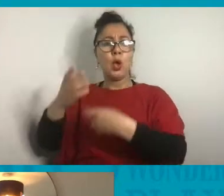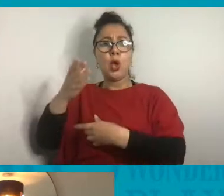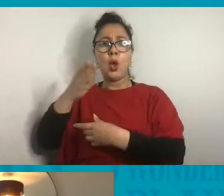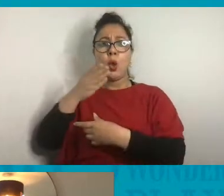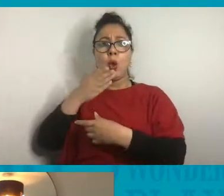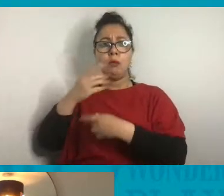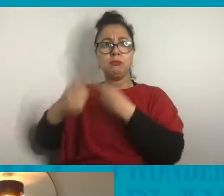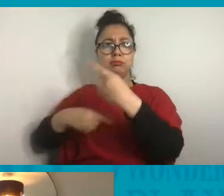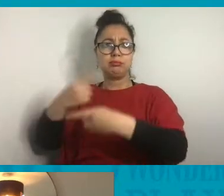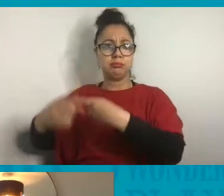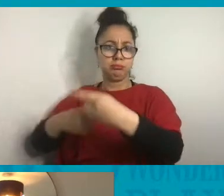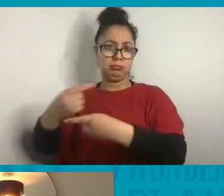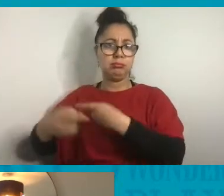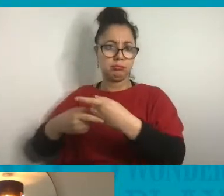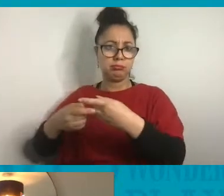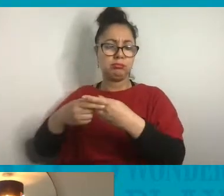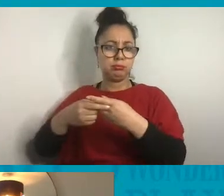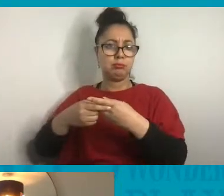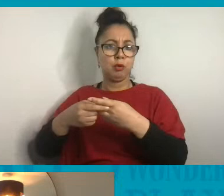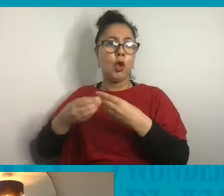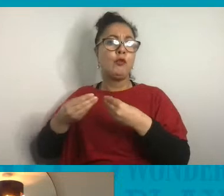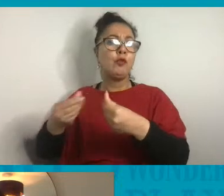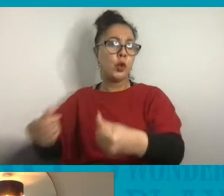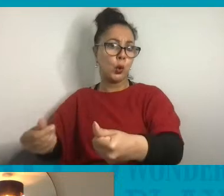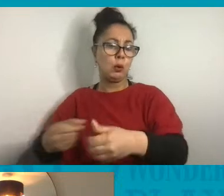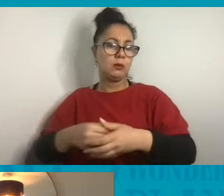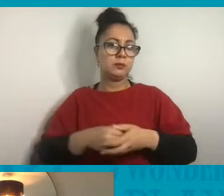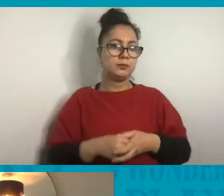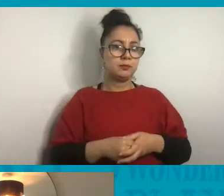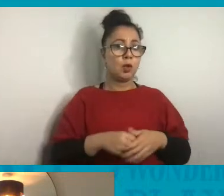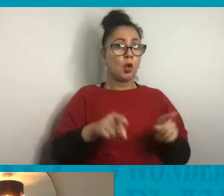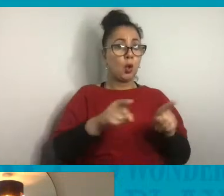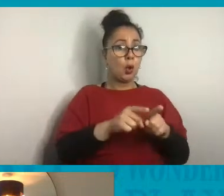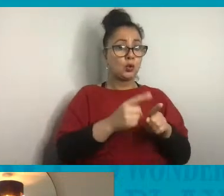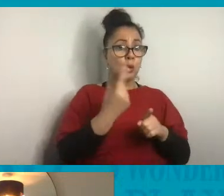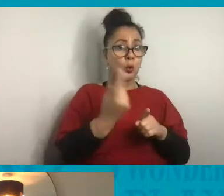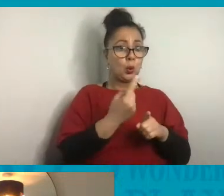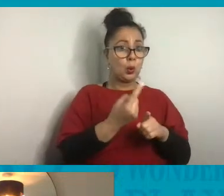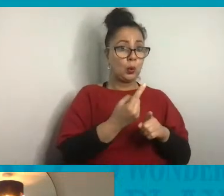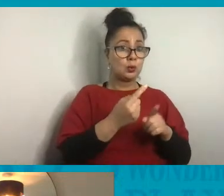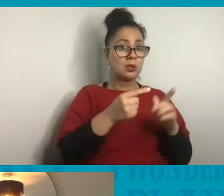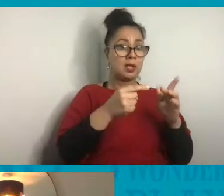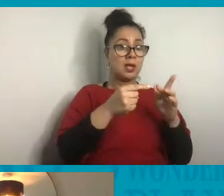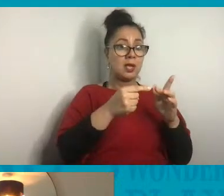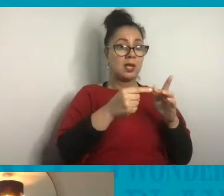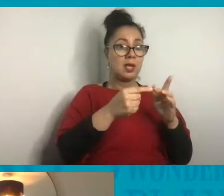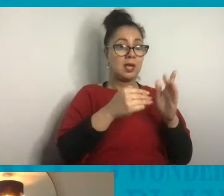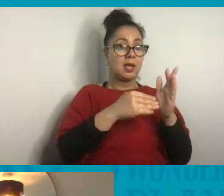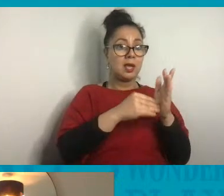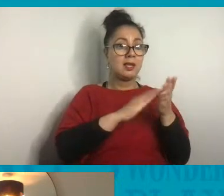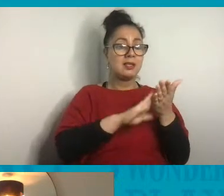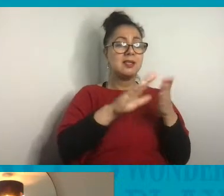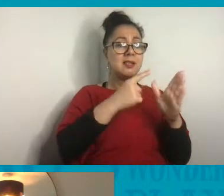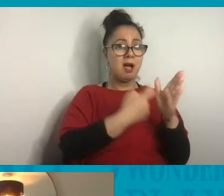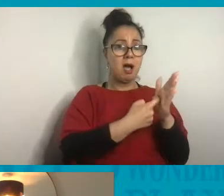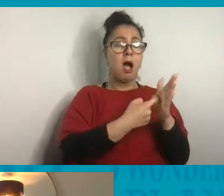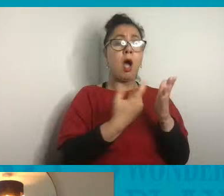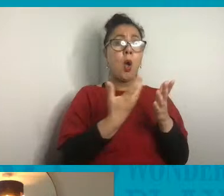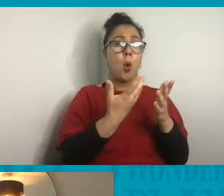And we also have with us Izaal Shah who is in the live chat to answer questions.